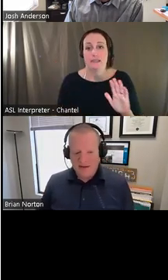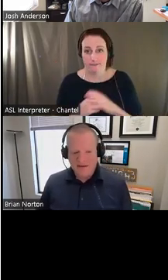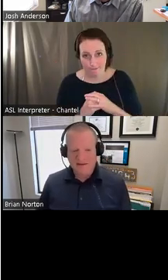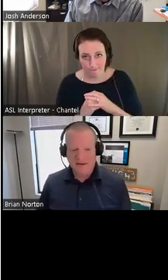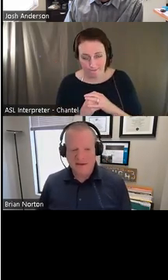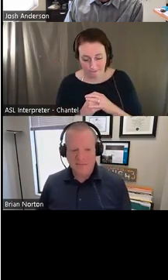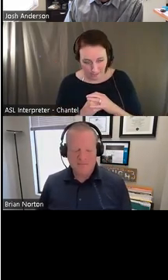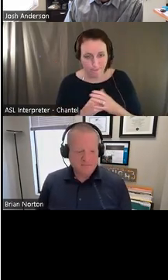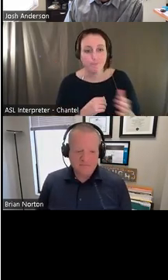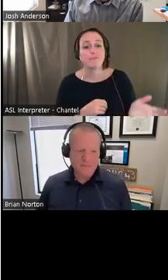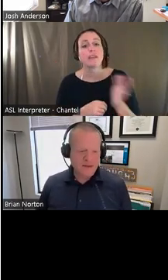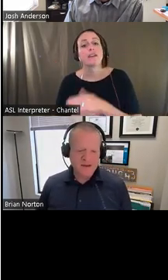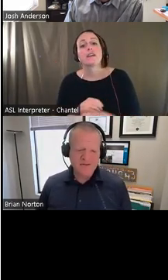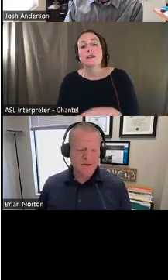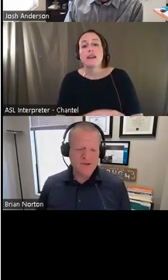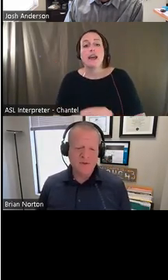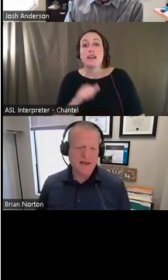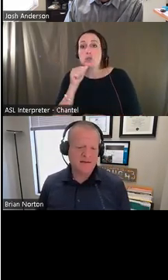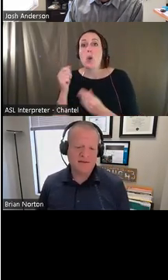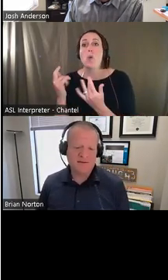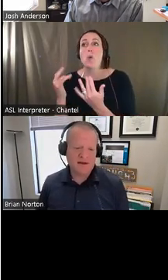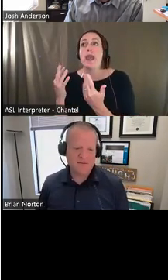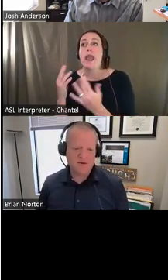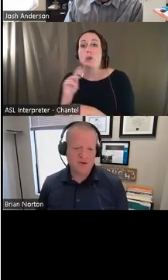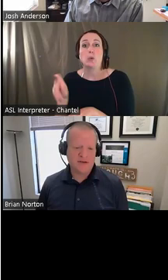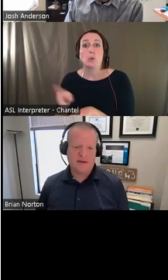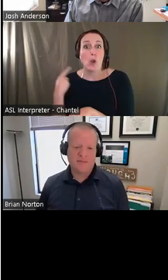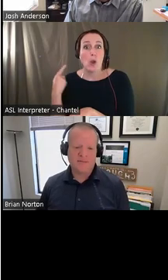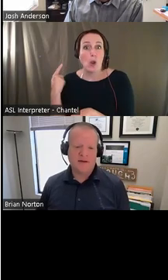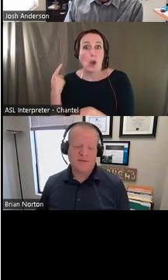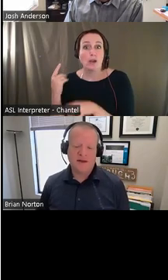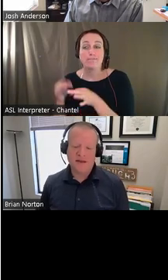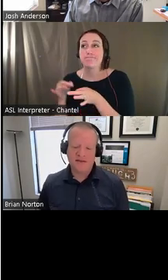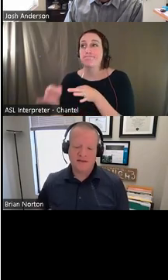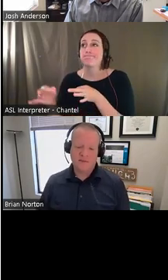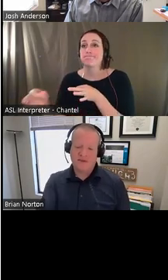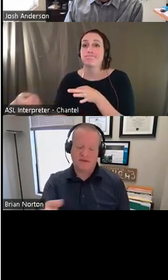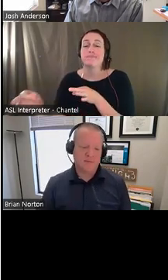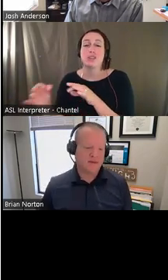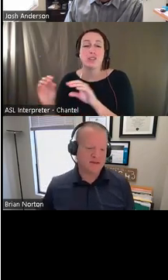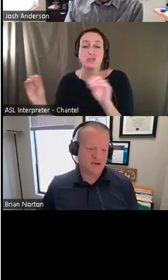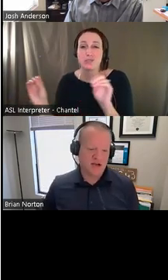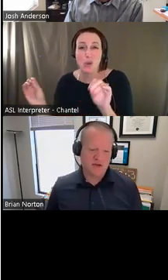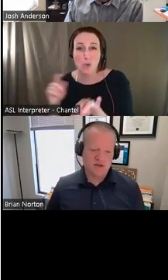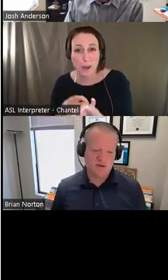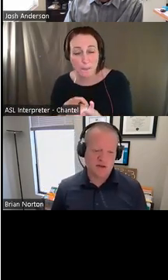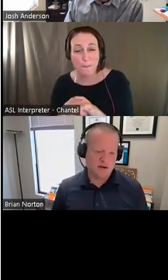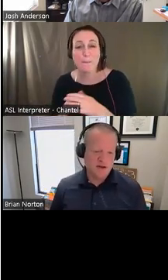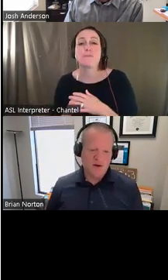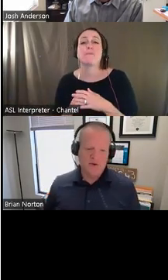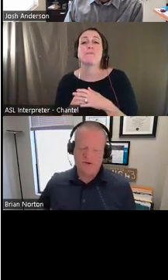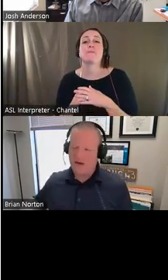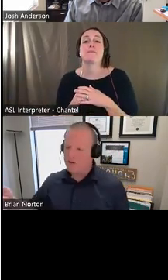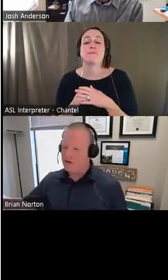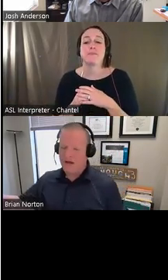too late. Um, because if you do it too late, um, there's no time. Um, then it gets into some of the, some of the things that Josh mentioned earlier,